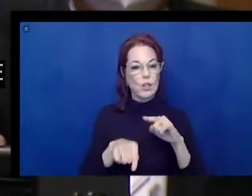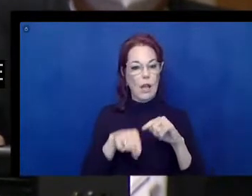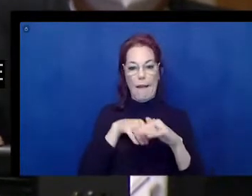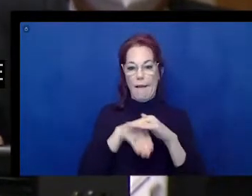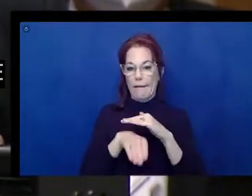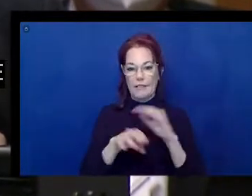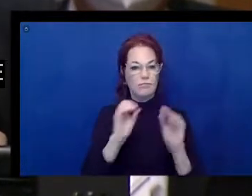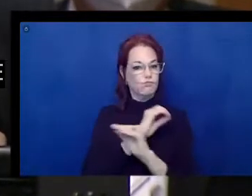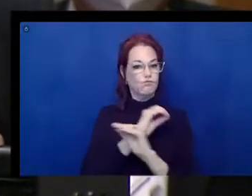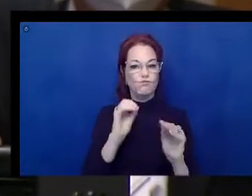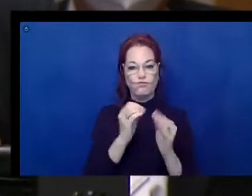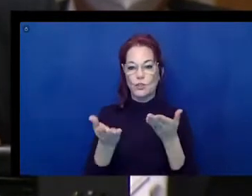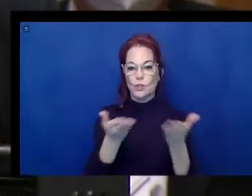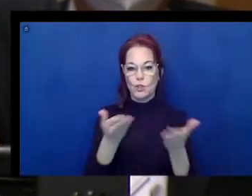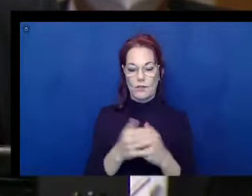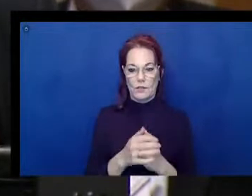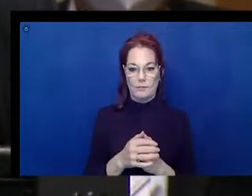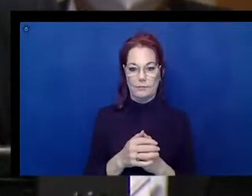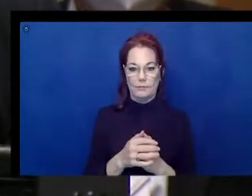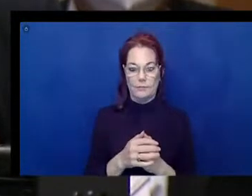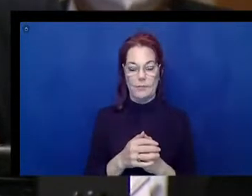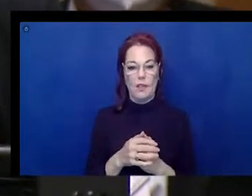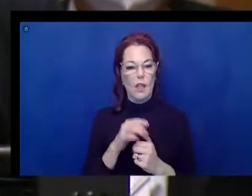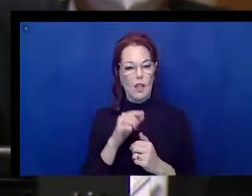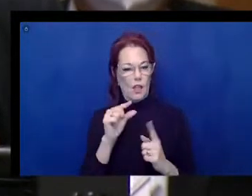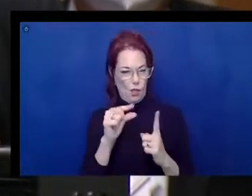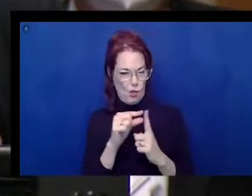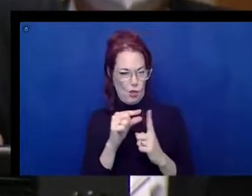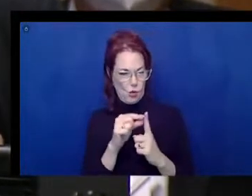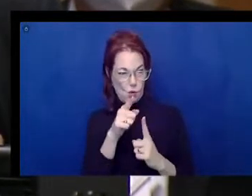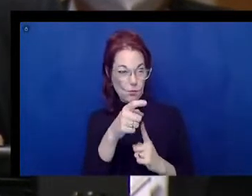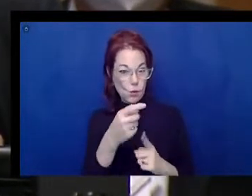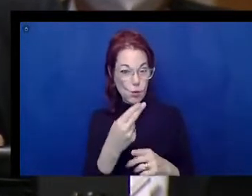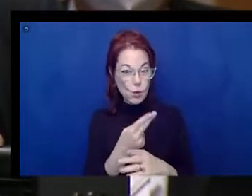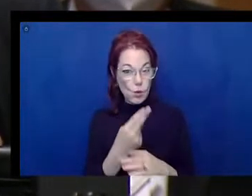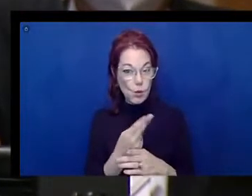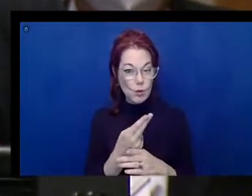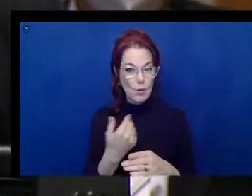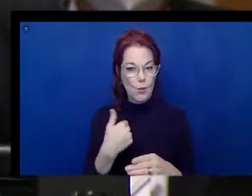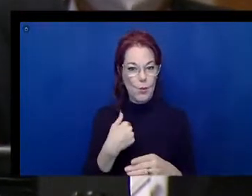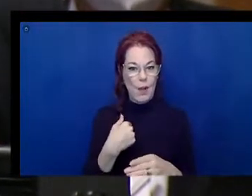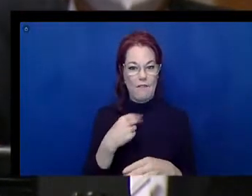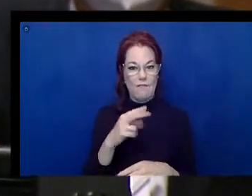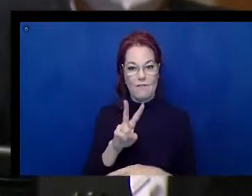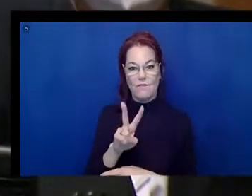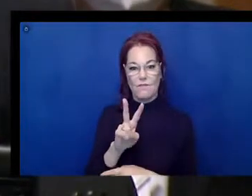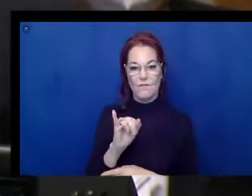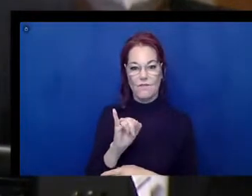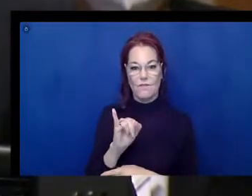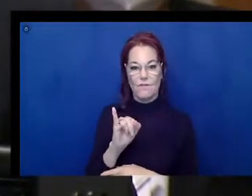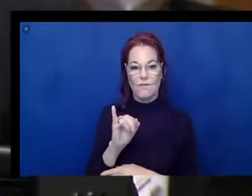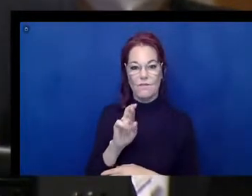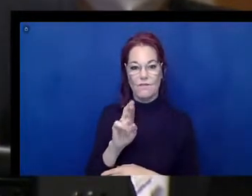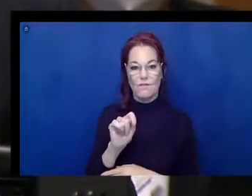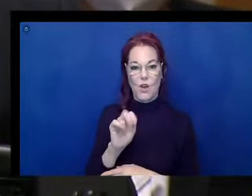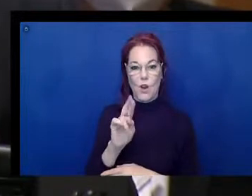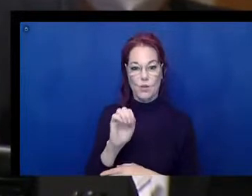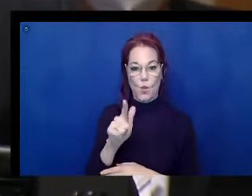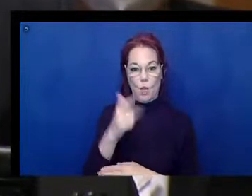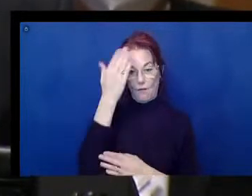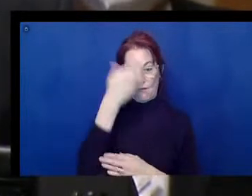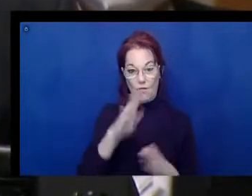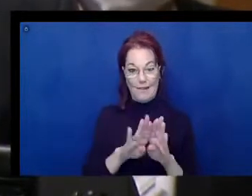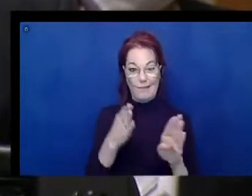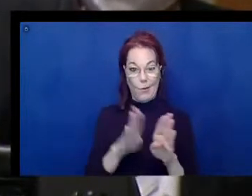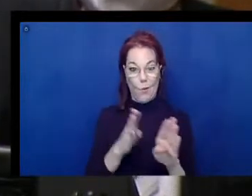I love the term that you used. I'm going to use it. Now that we moved to the place of the virtual front door, those old services are even worse because